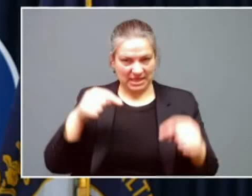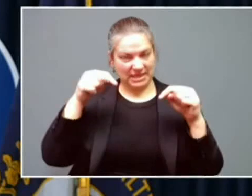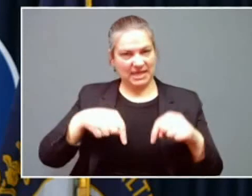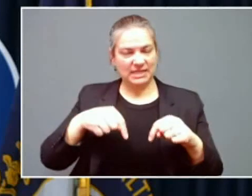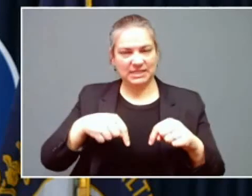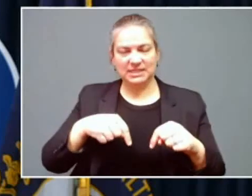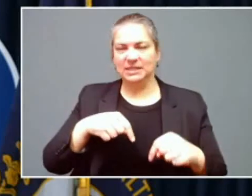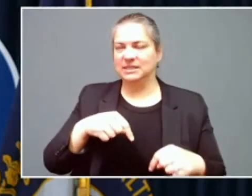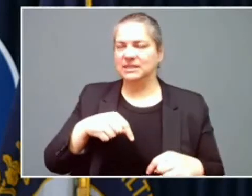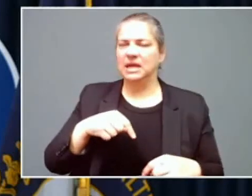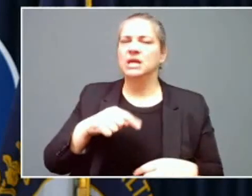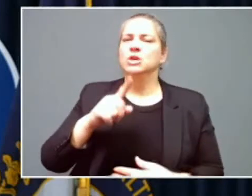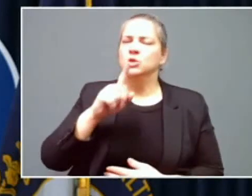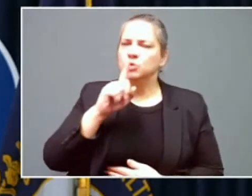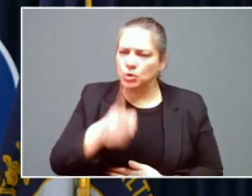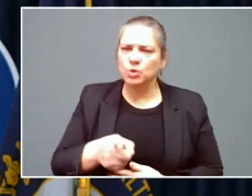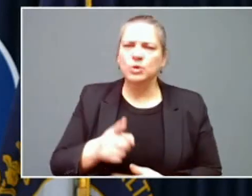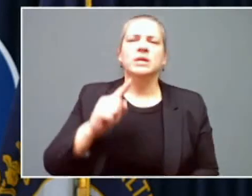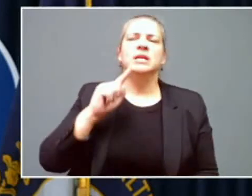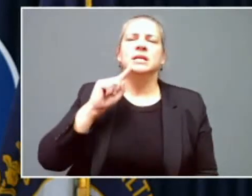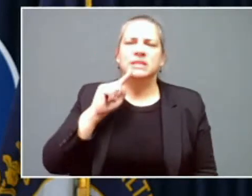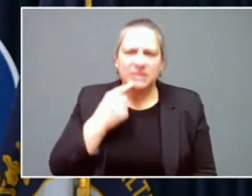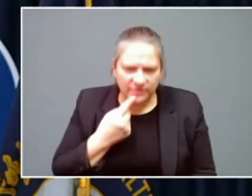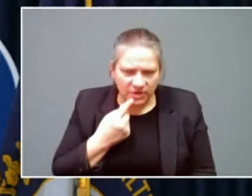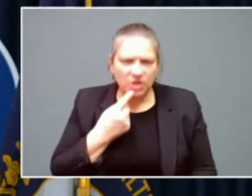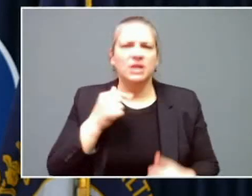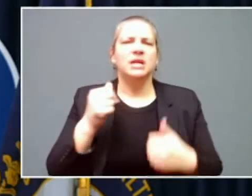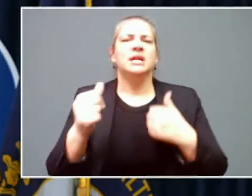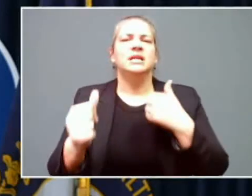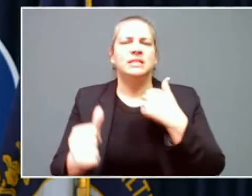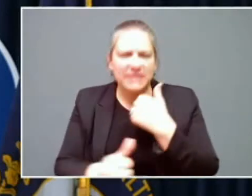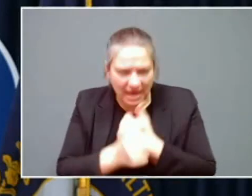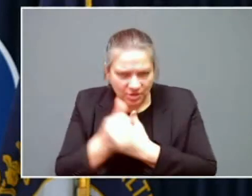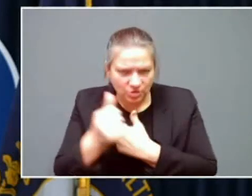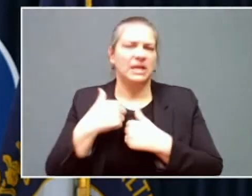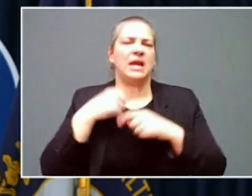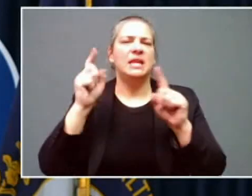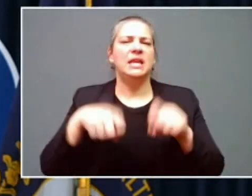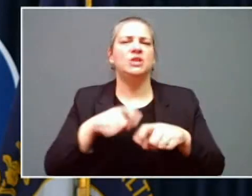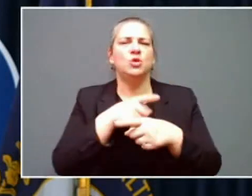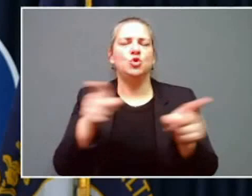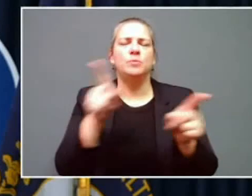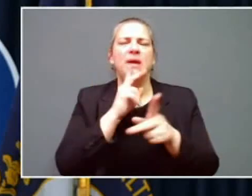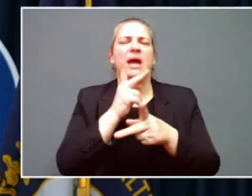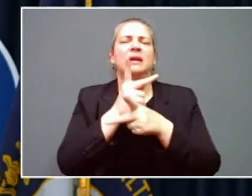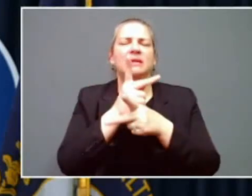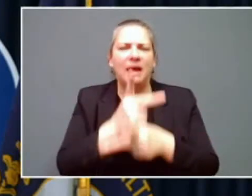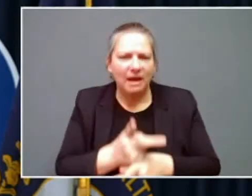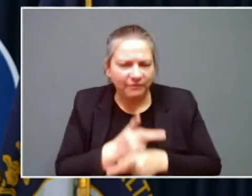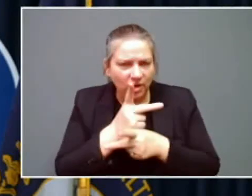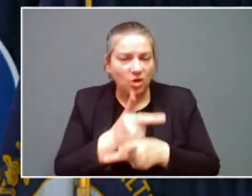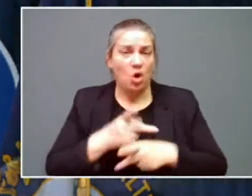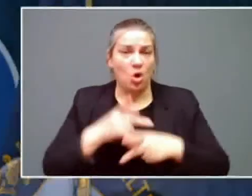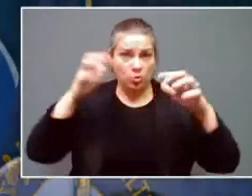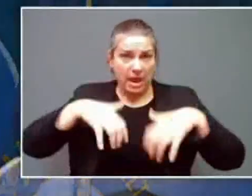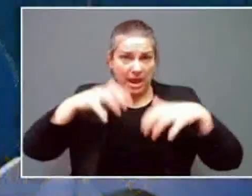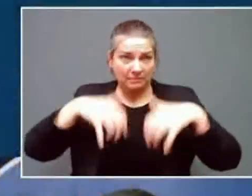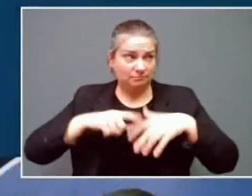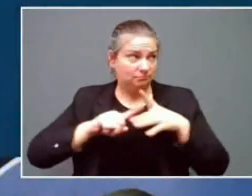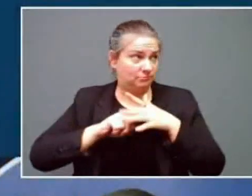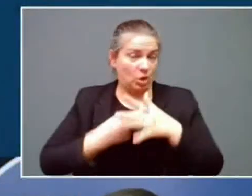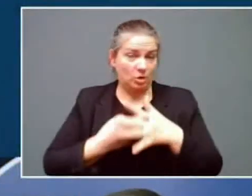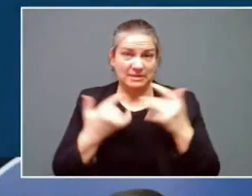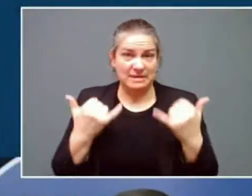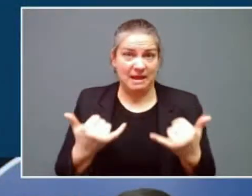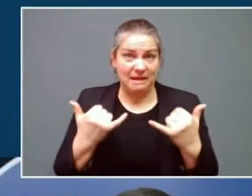dangerous, severe event. We need people to be careful. The rain that's starting the event